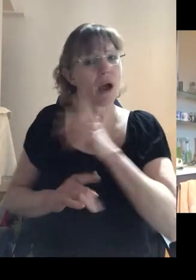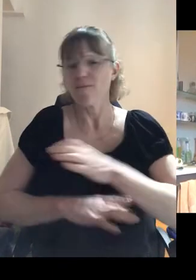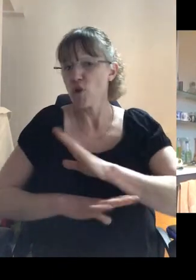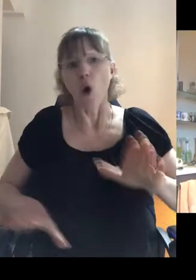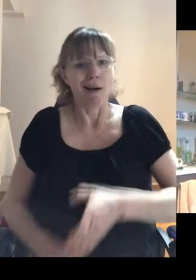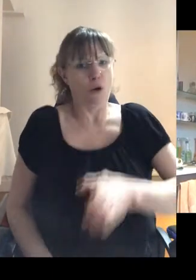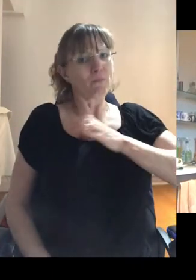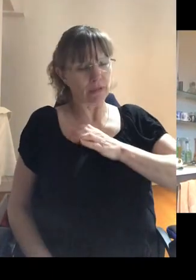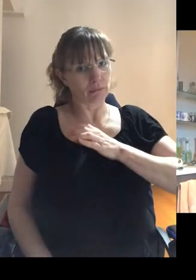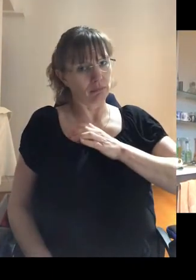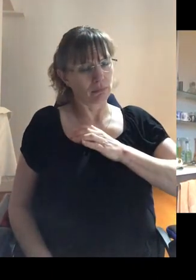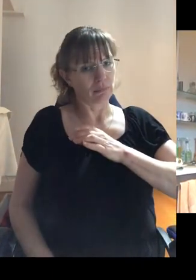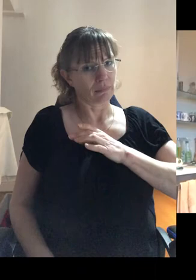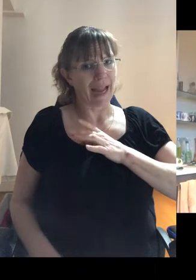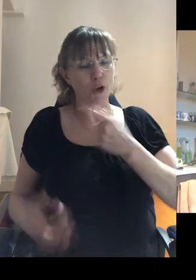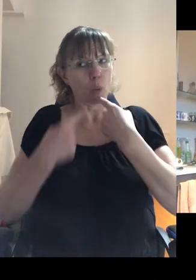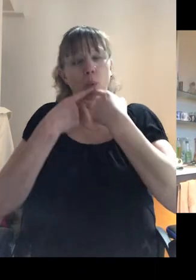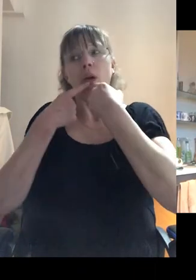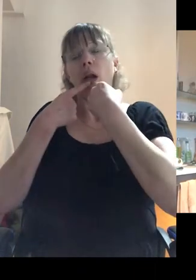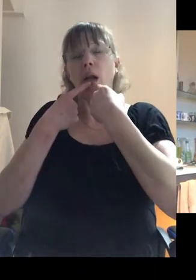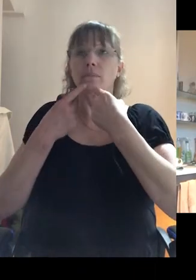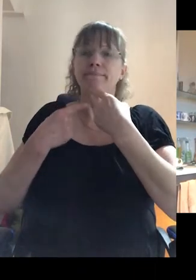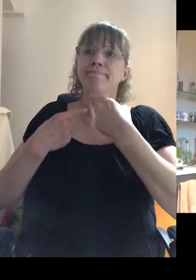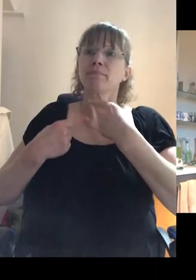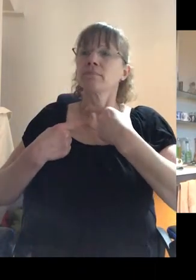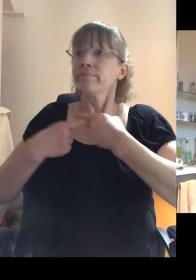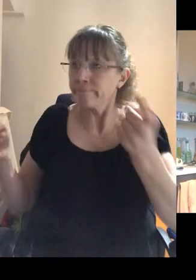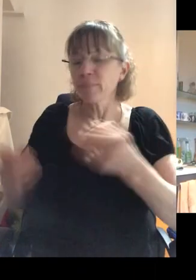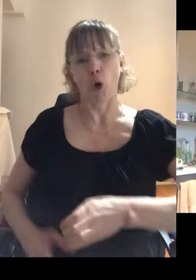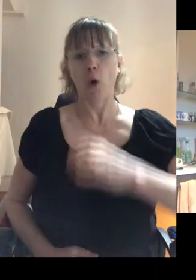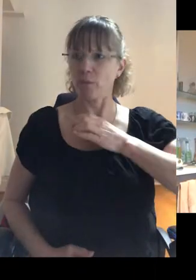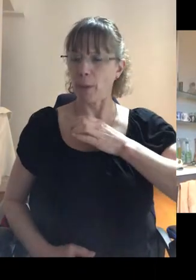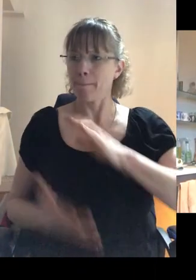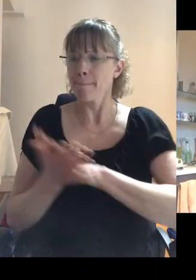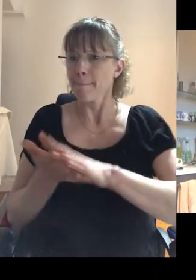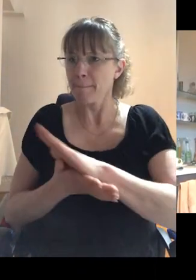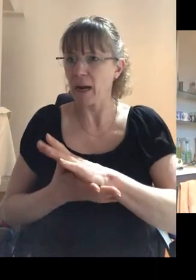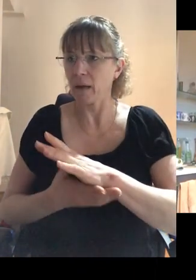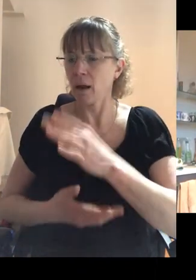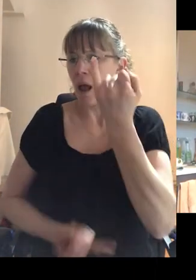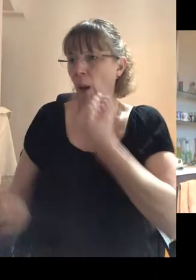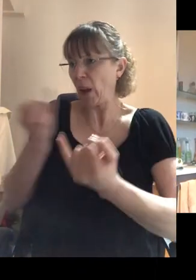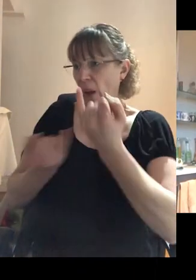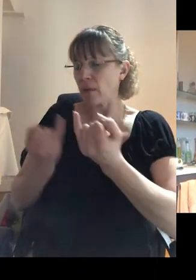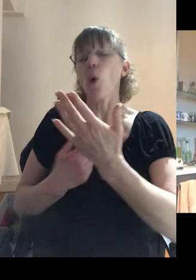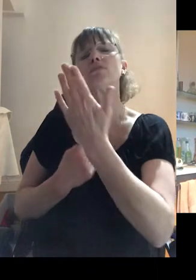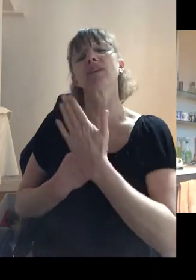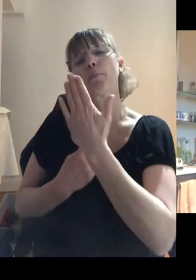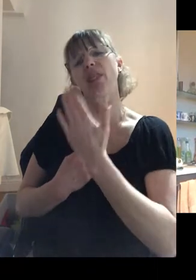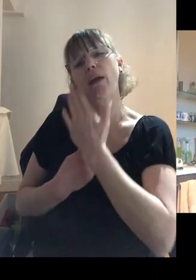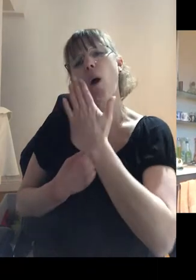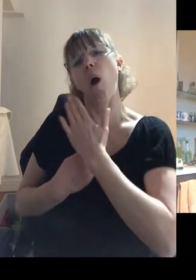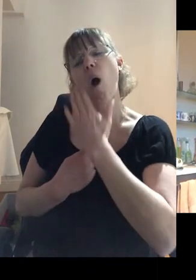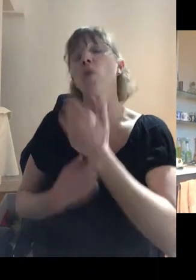confident about something and you don't transmit that confidence, then you do invite at the very best sympathy, um,